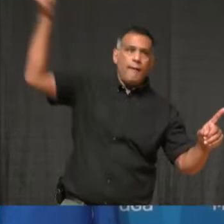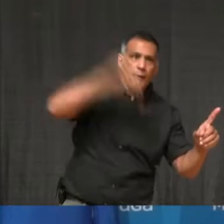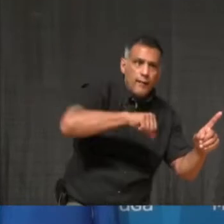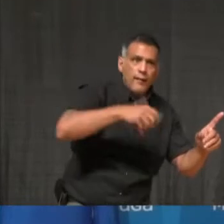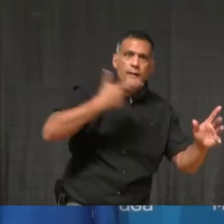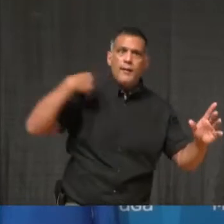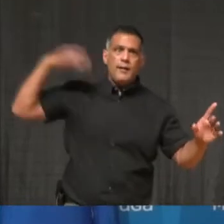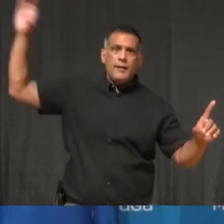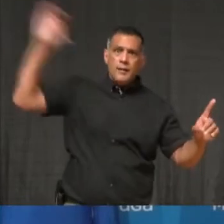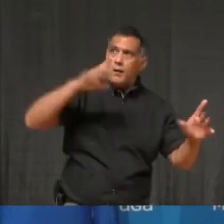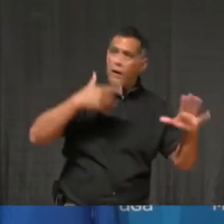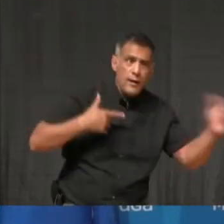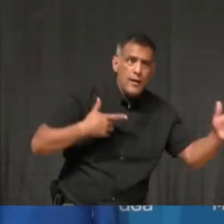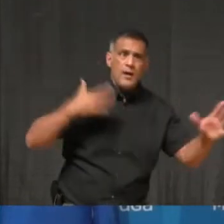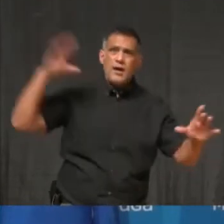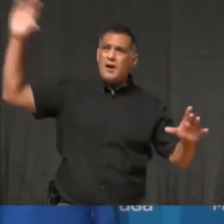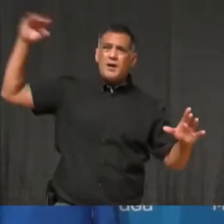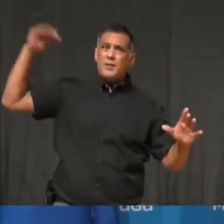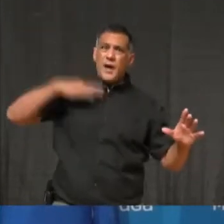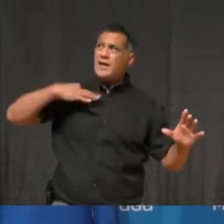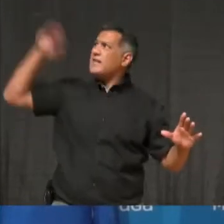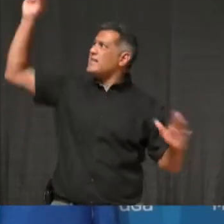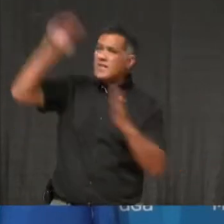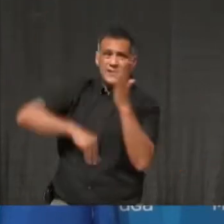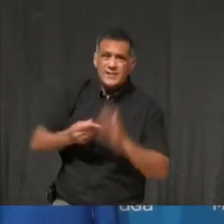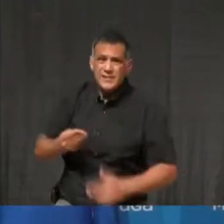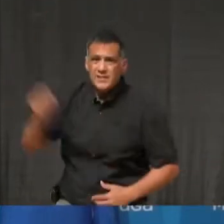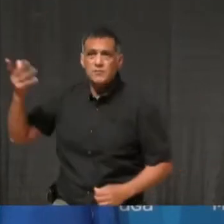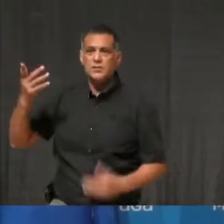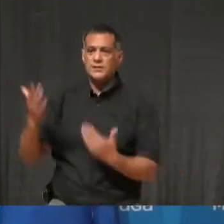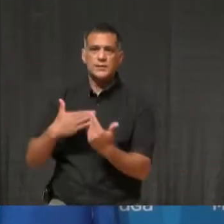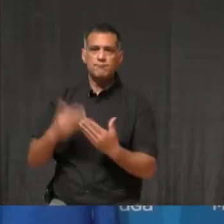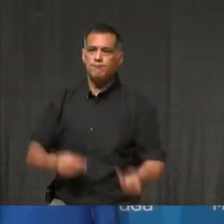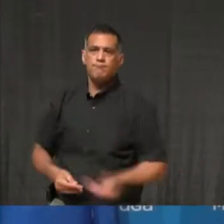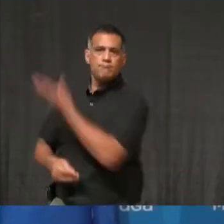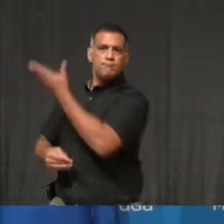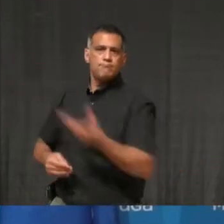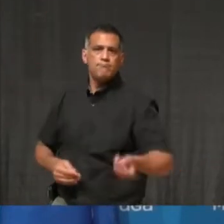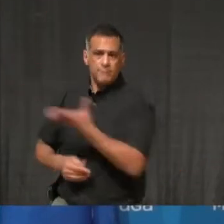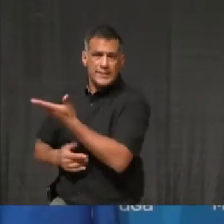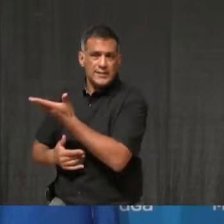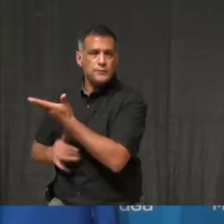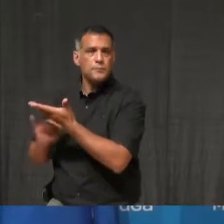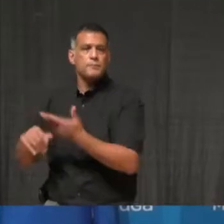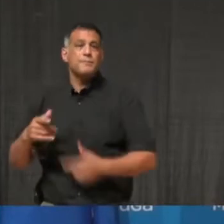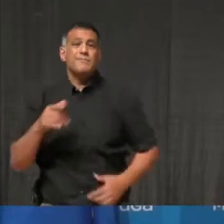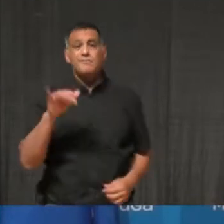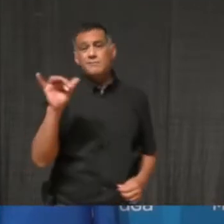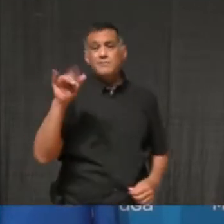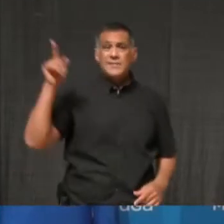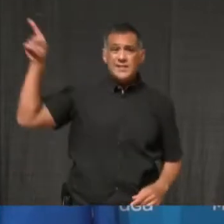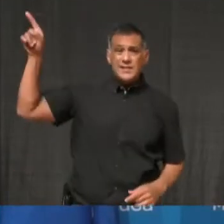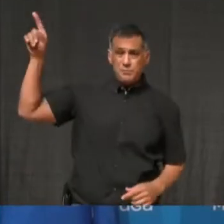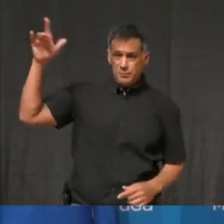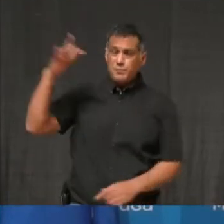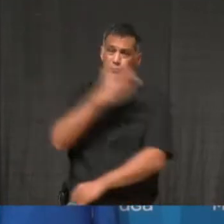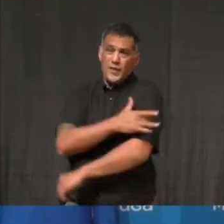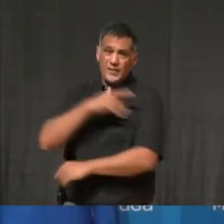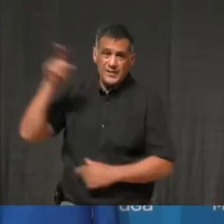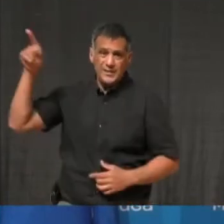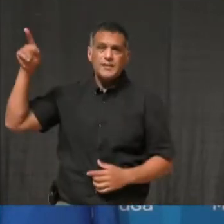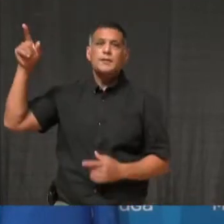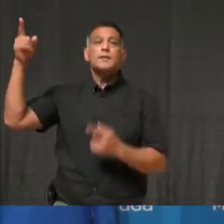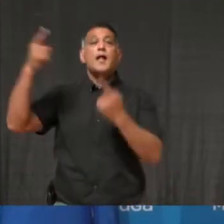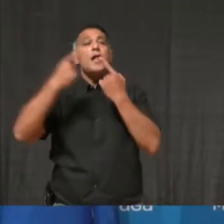the $300 million in funding announced by the province for businesses impacted by the Stage 2 restrictions